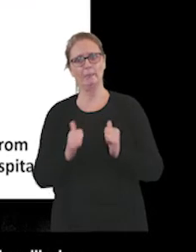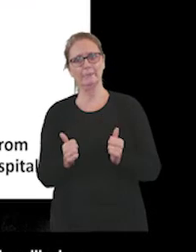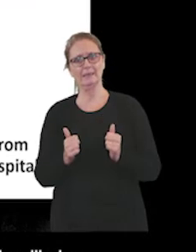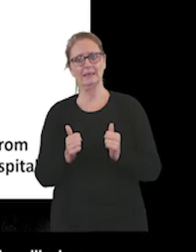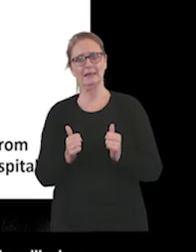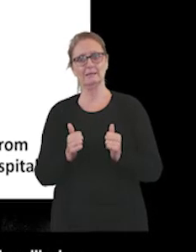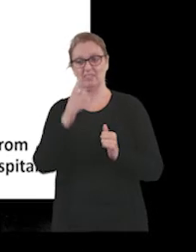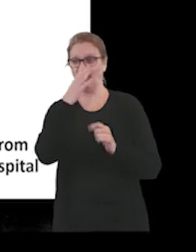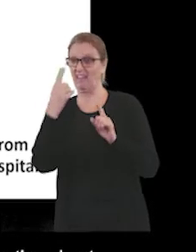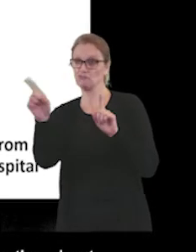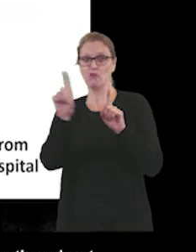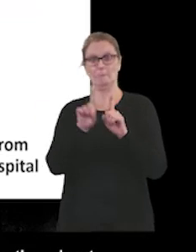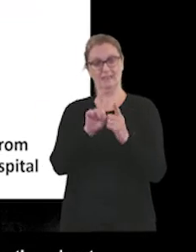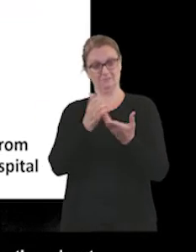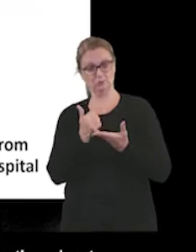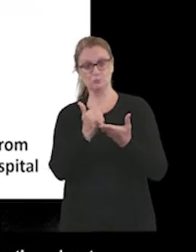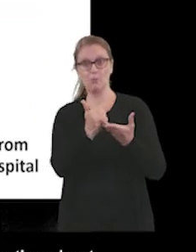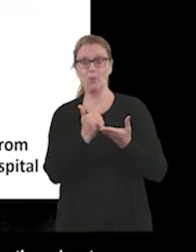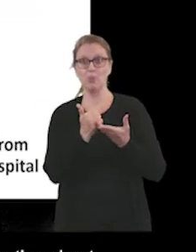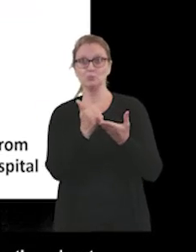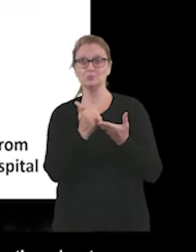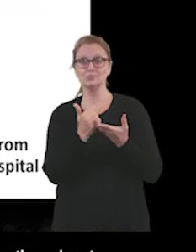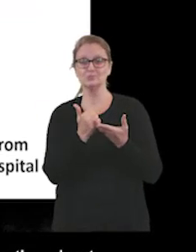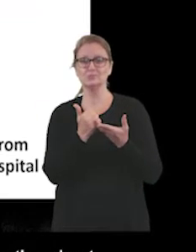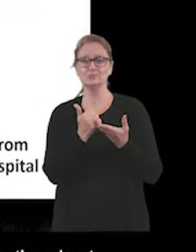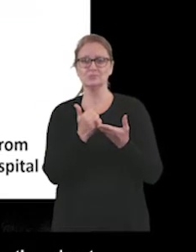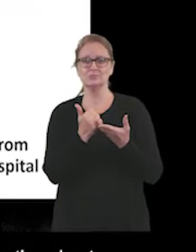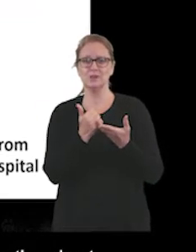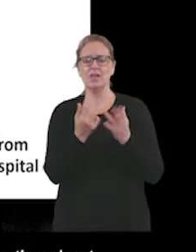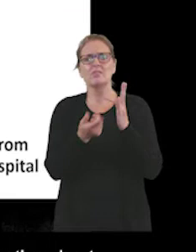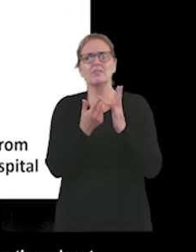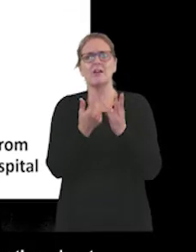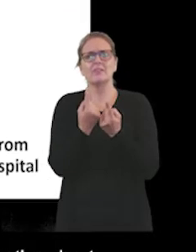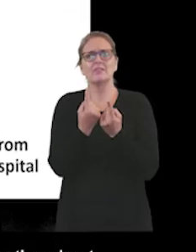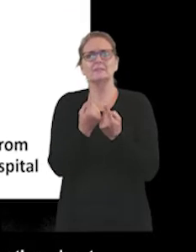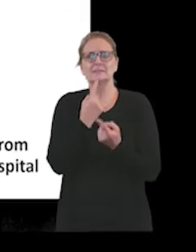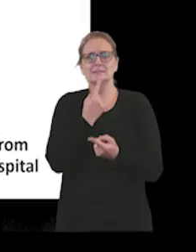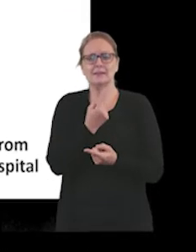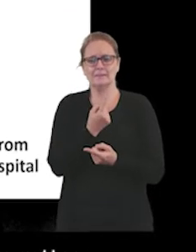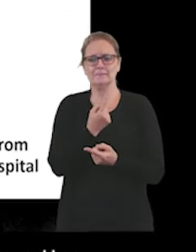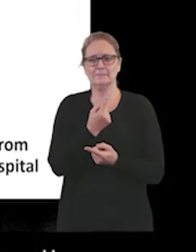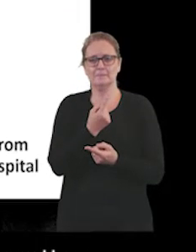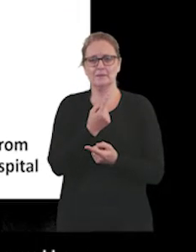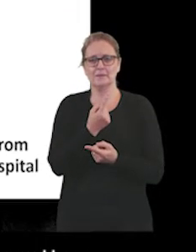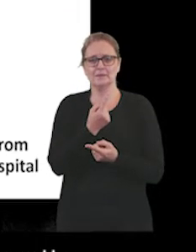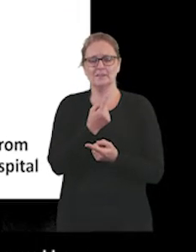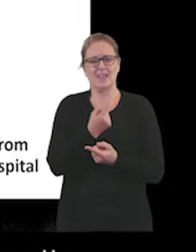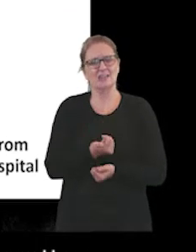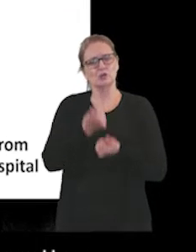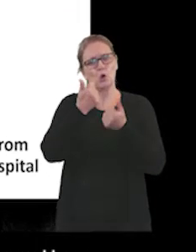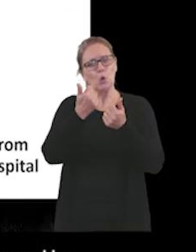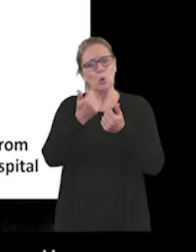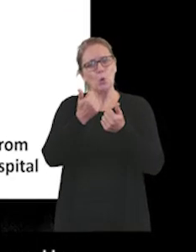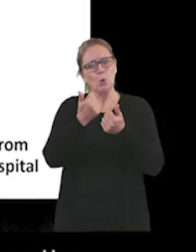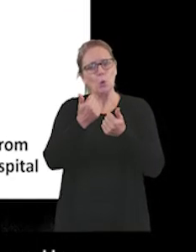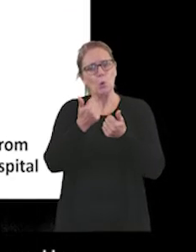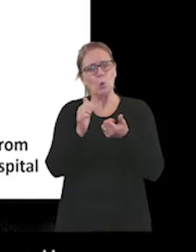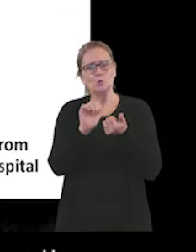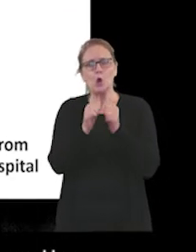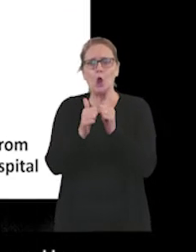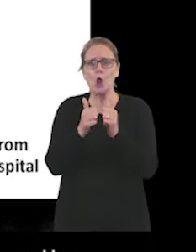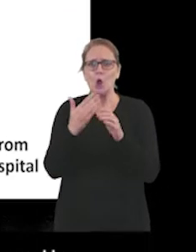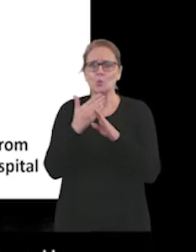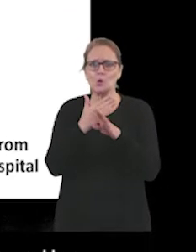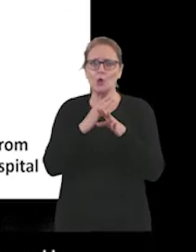in for support. The other important part to mention about this is another example of collaboration because we're working with